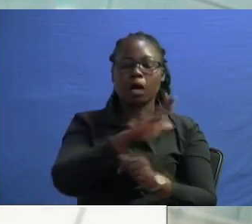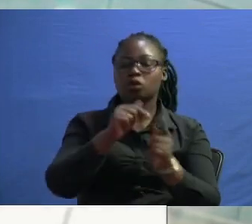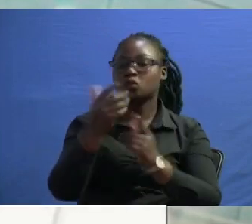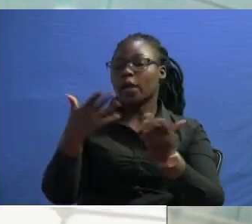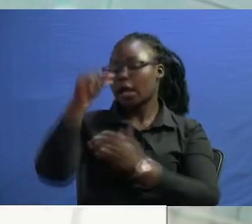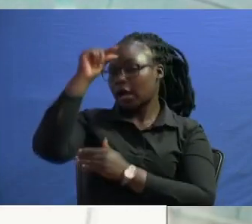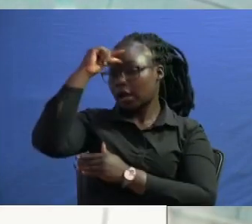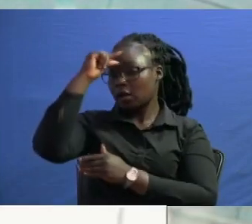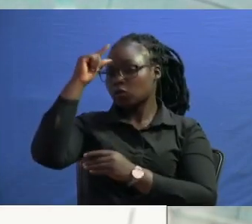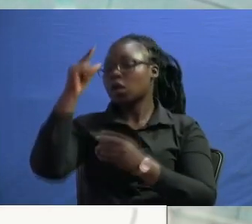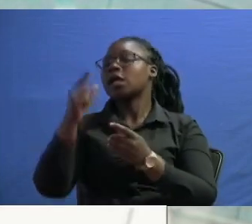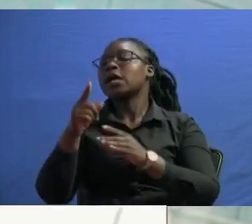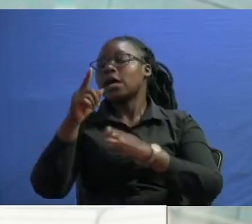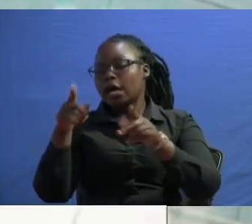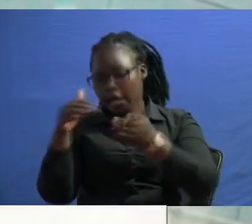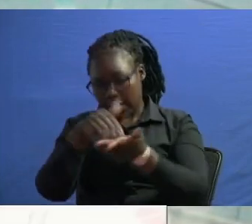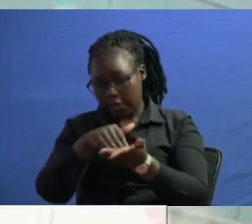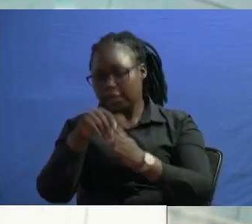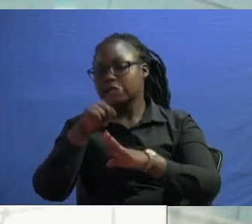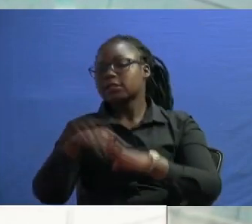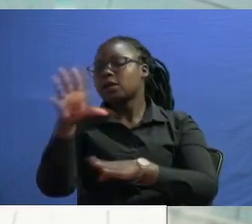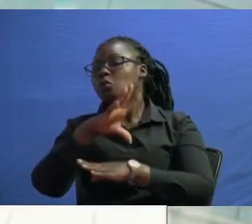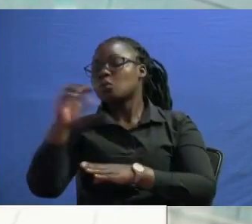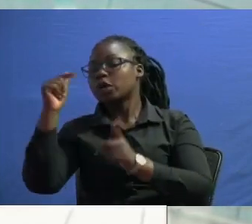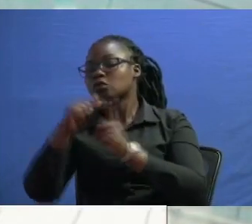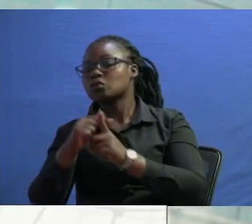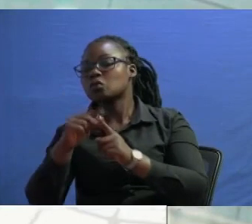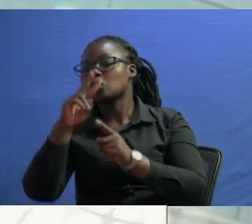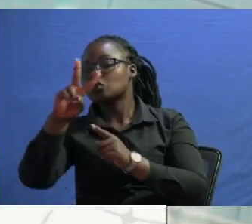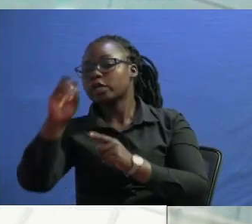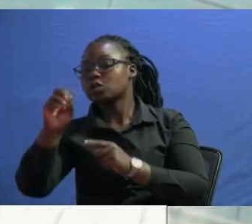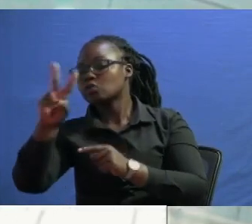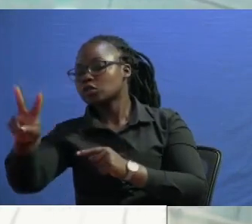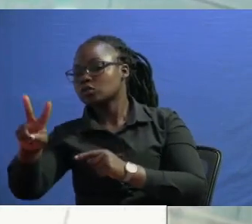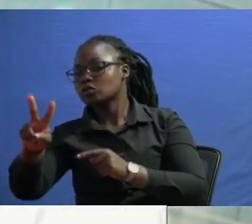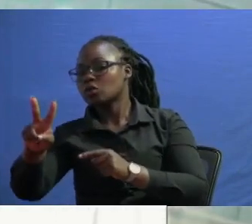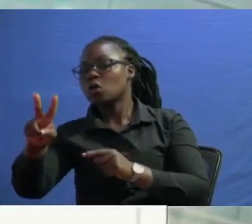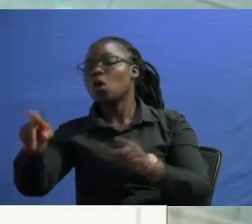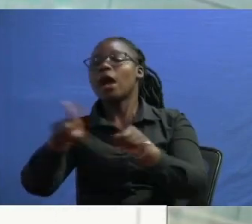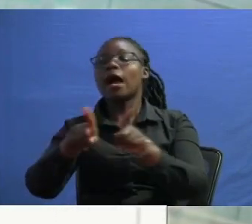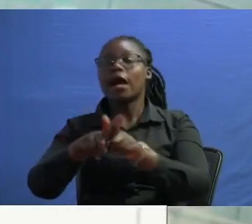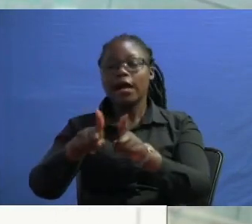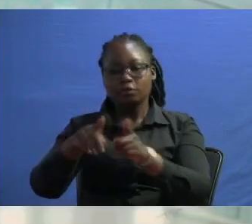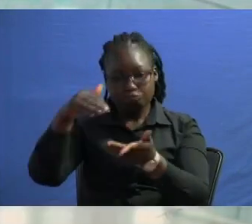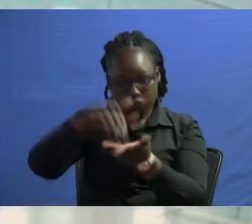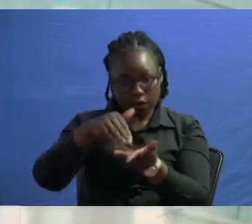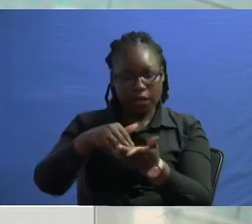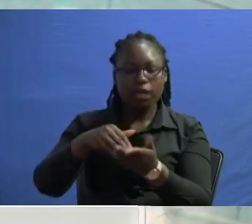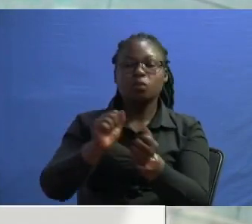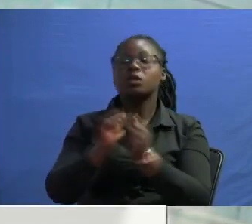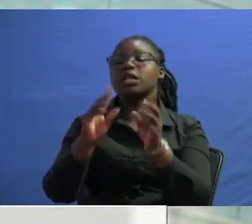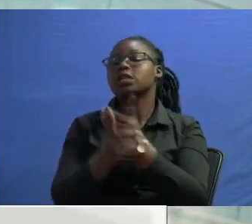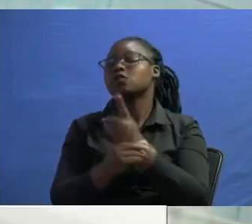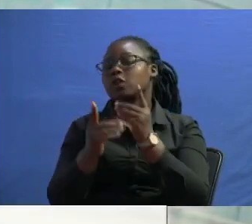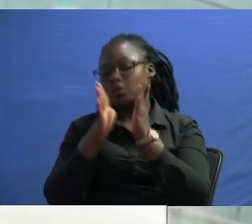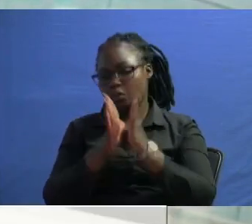we went to 2022 again now with a different person again it's william ruto the